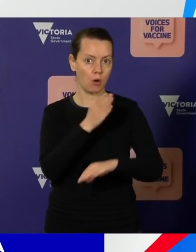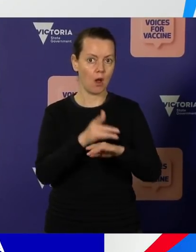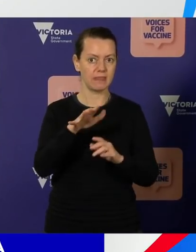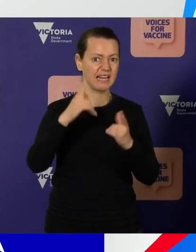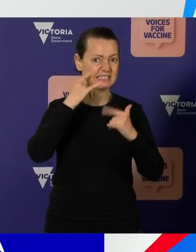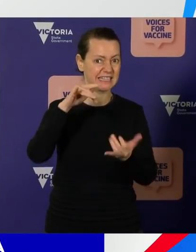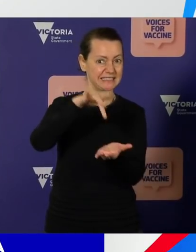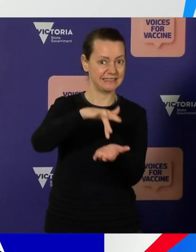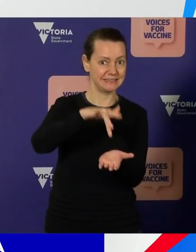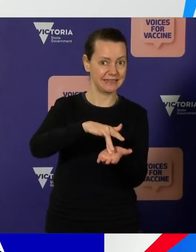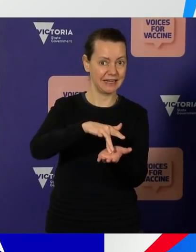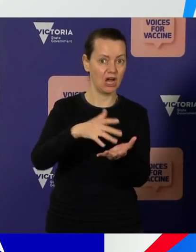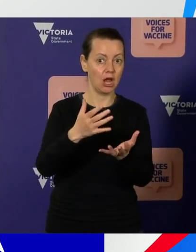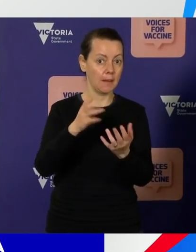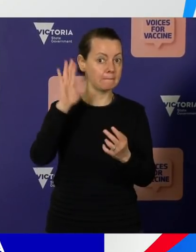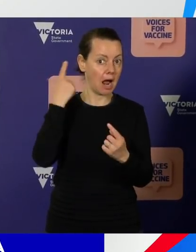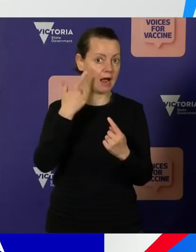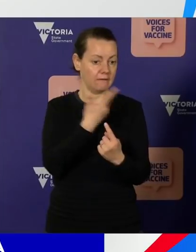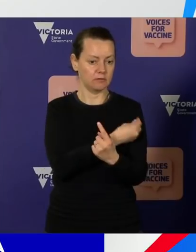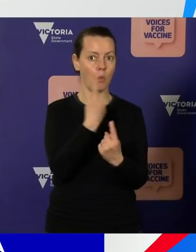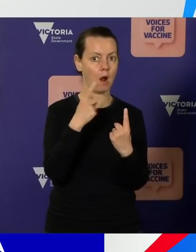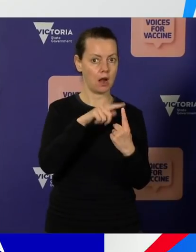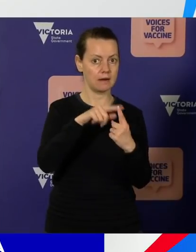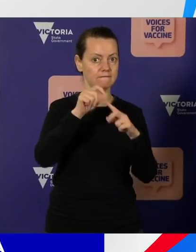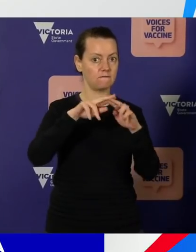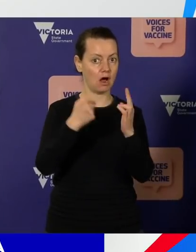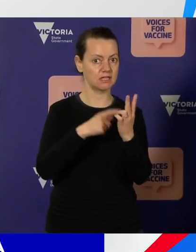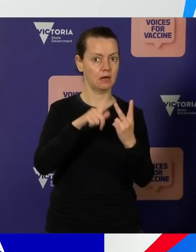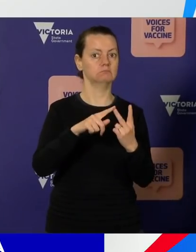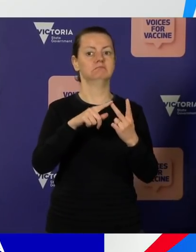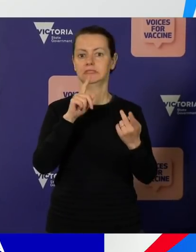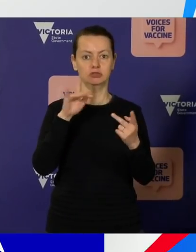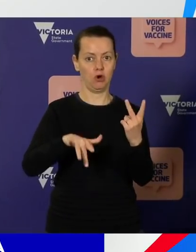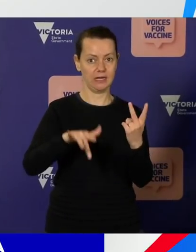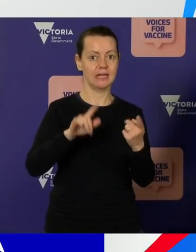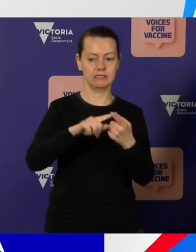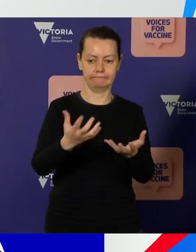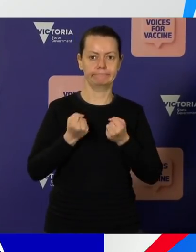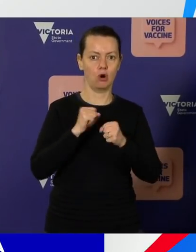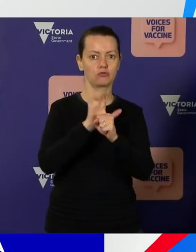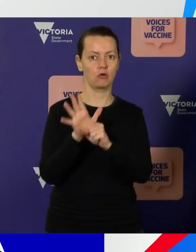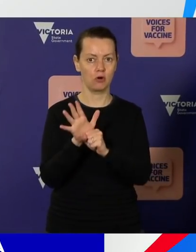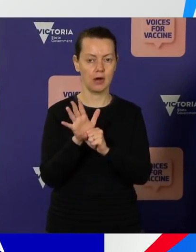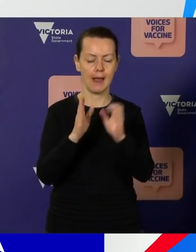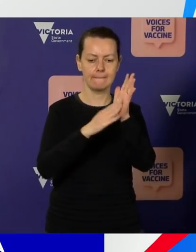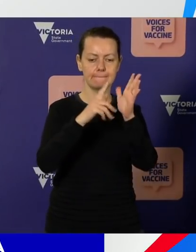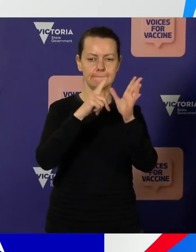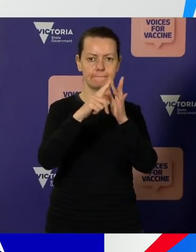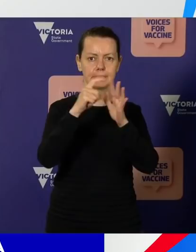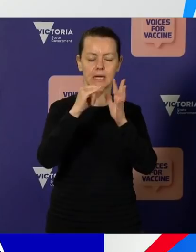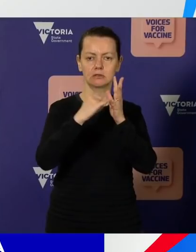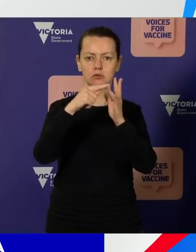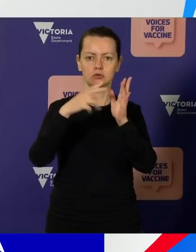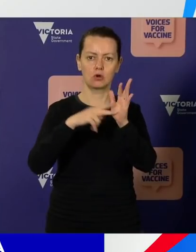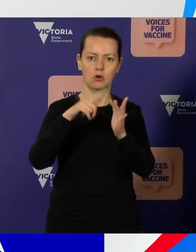has contracted it, we understand, from community transmission. Maidstone testing station is closed for today while we do a deep clean, and whilst we continue to